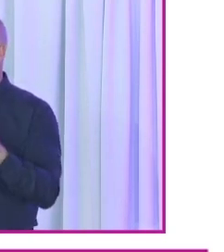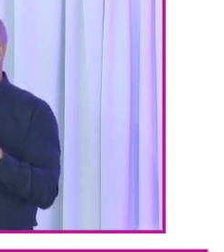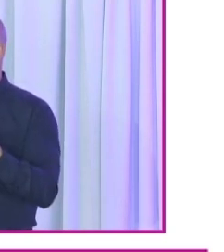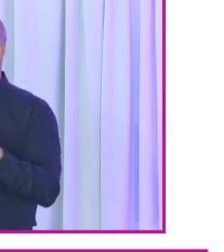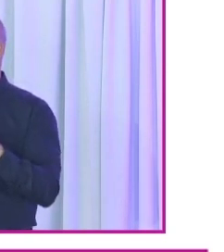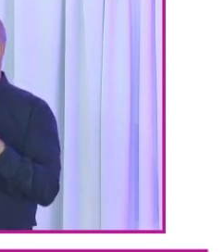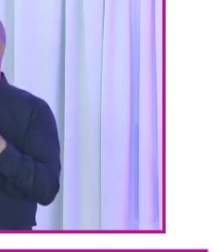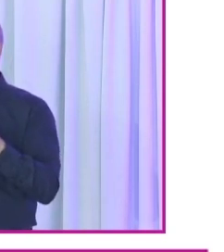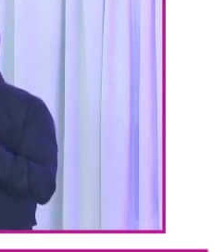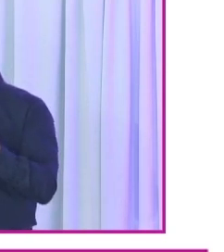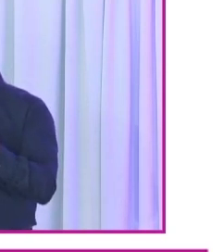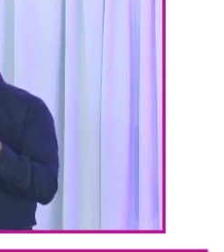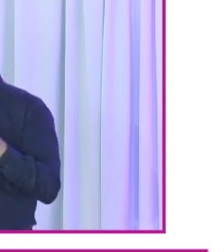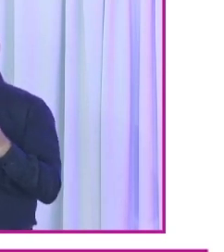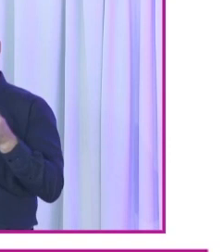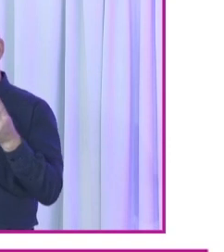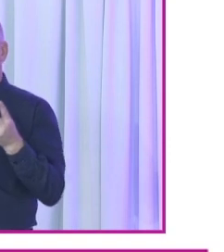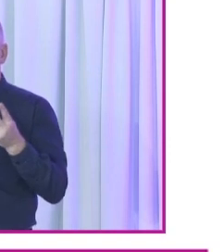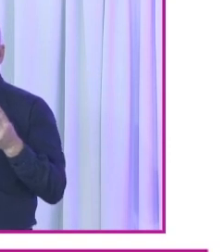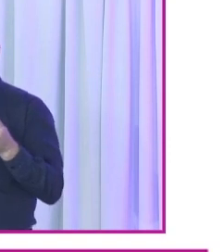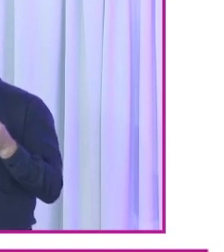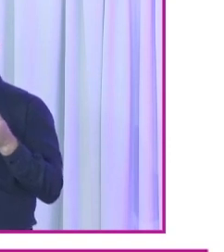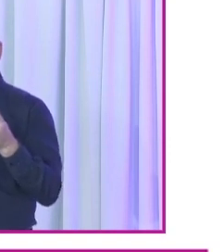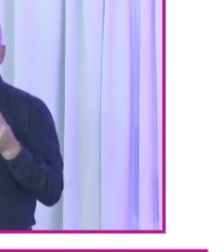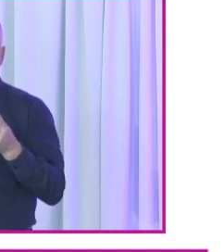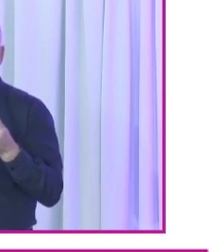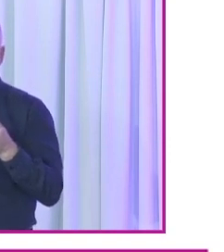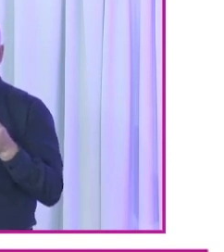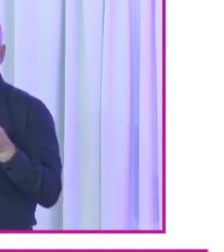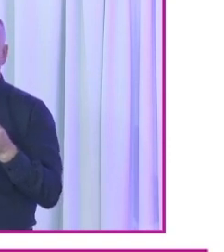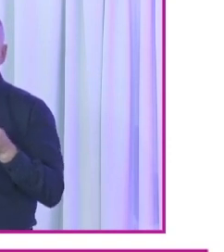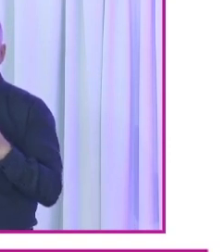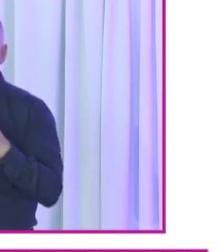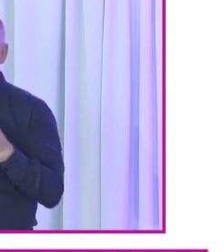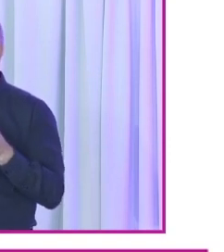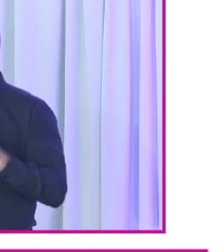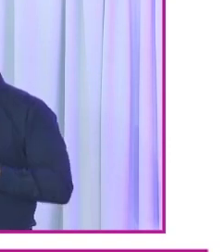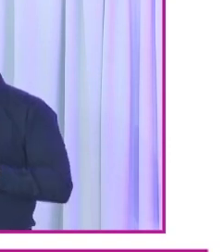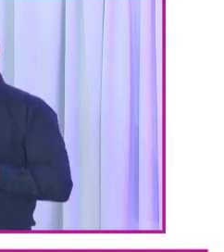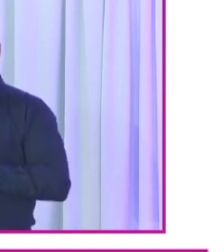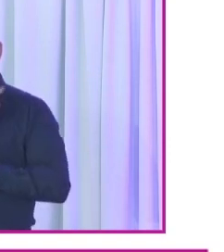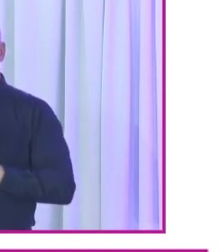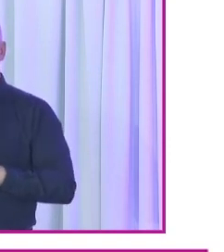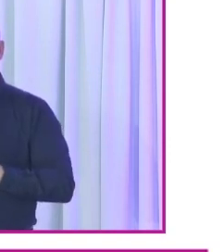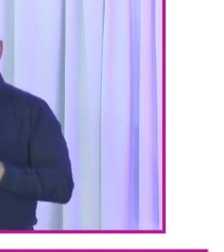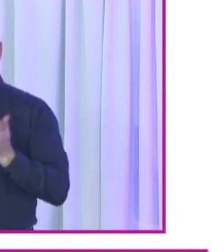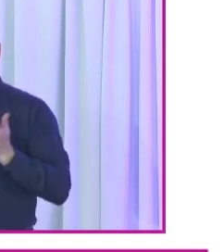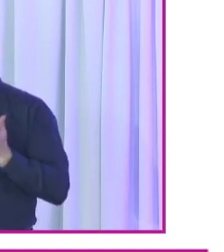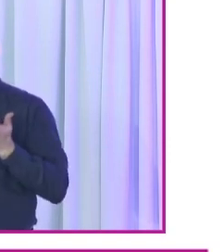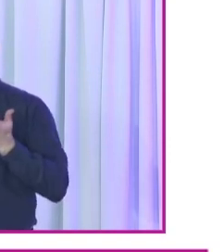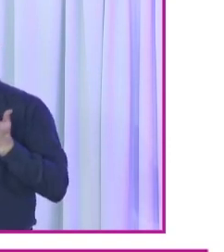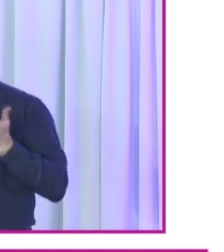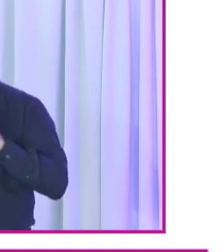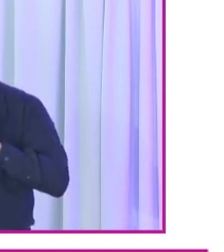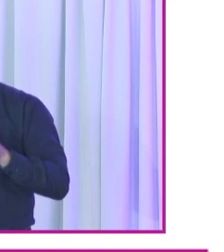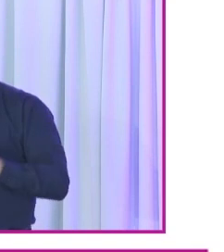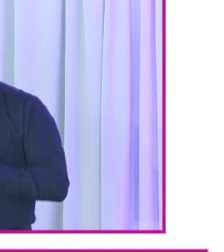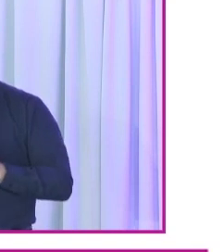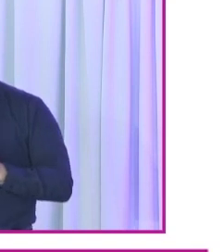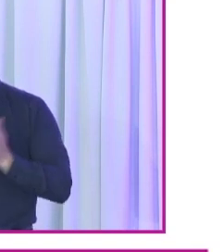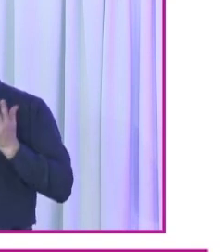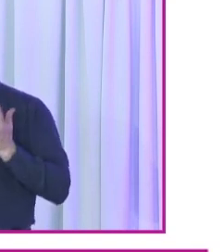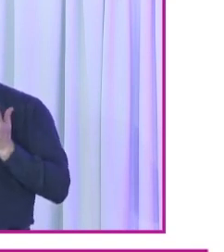we had an easy to read version which we could send out as well. On the 169 responses, 157